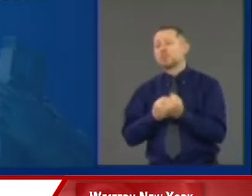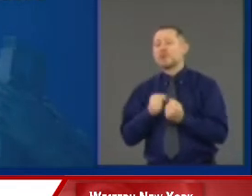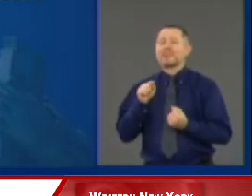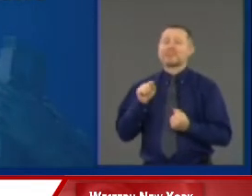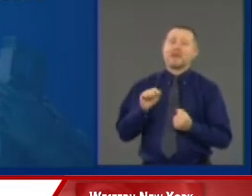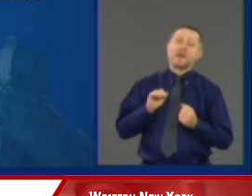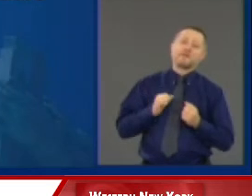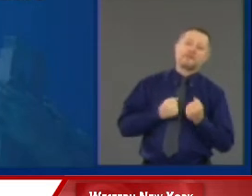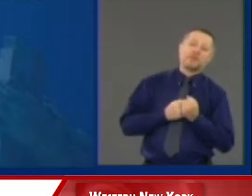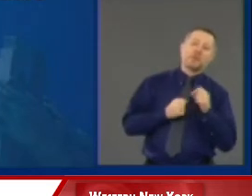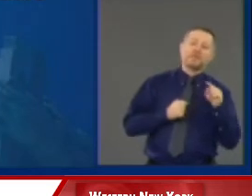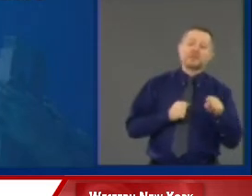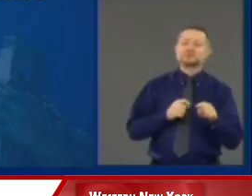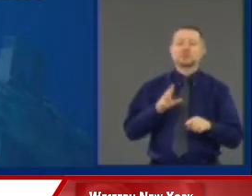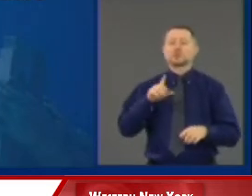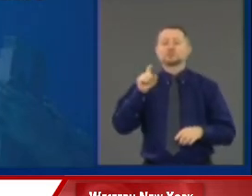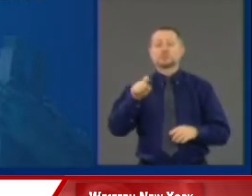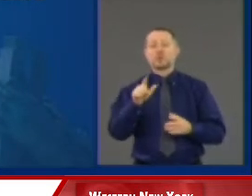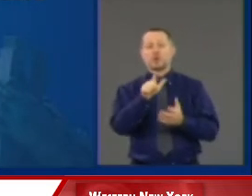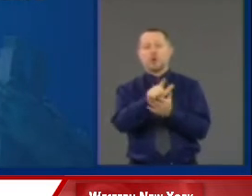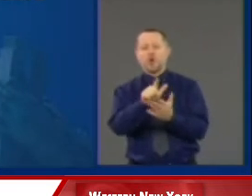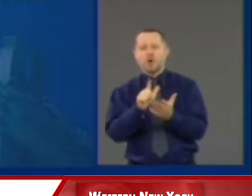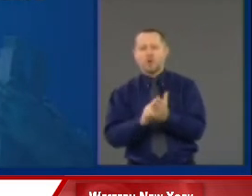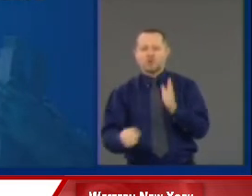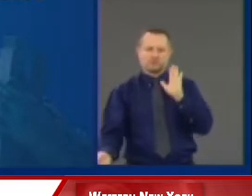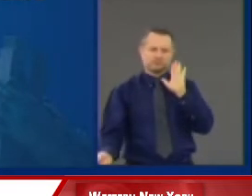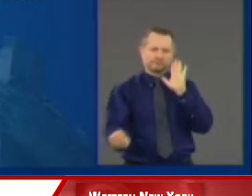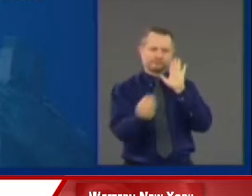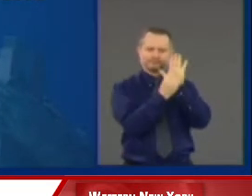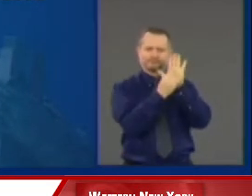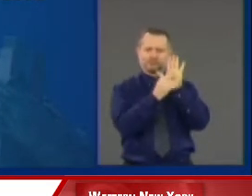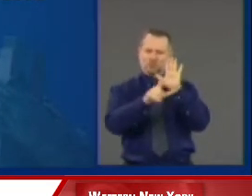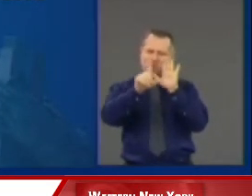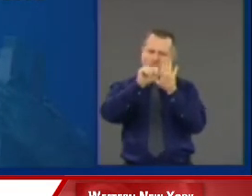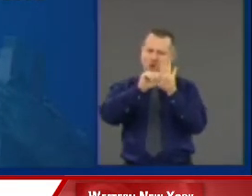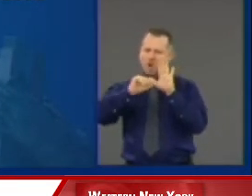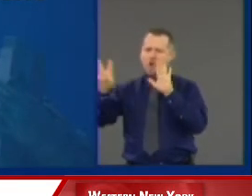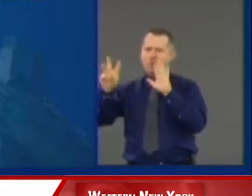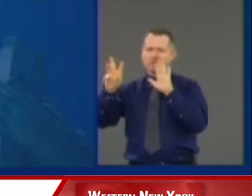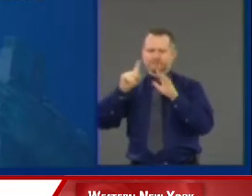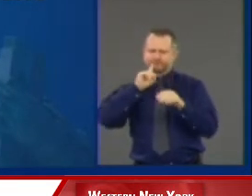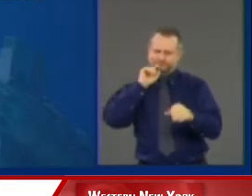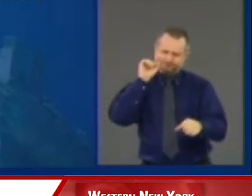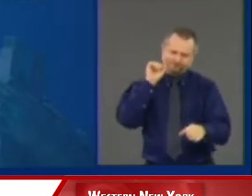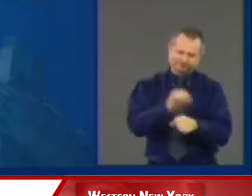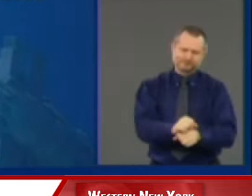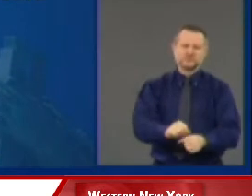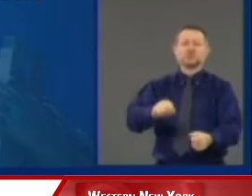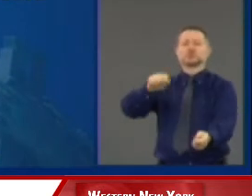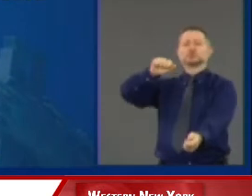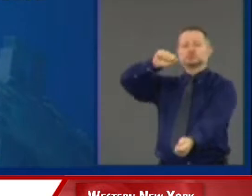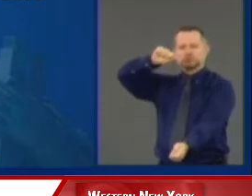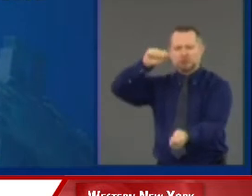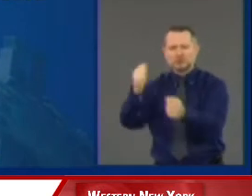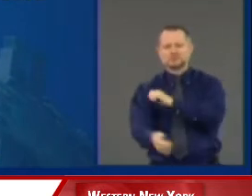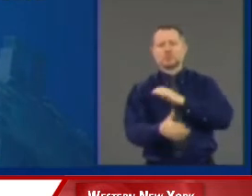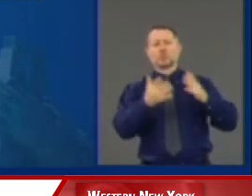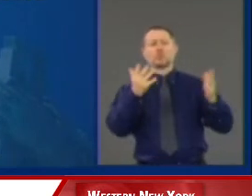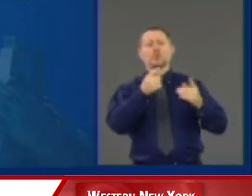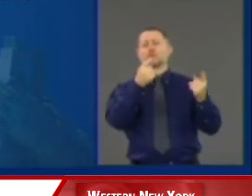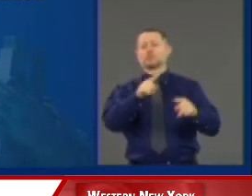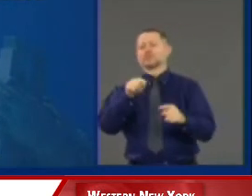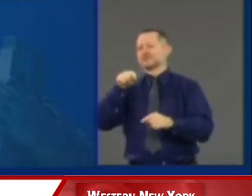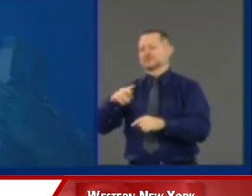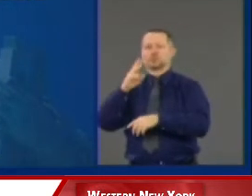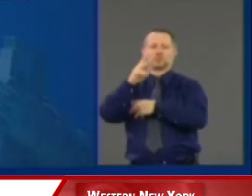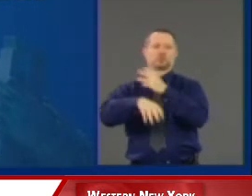Pass a law. That's what we want. A law that actually changes the reality. Where